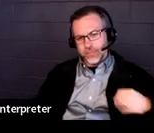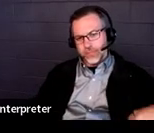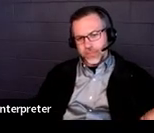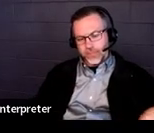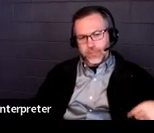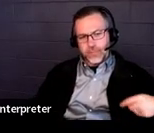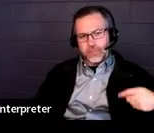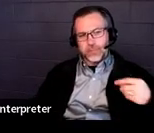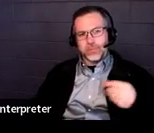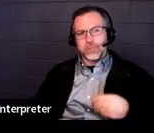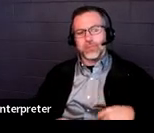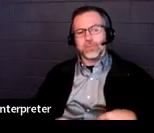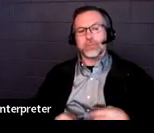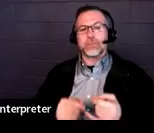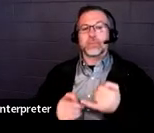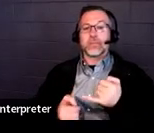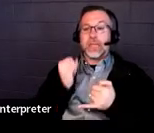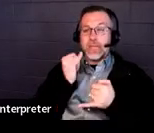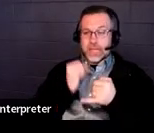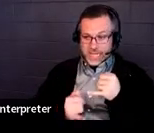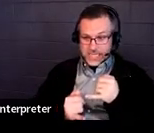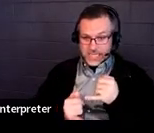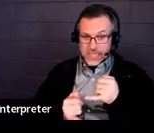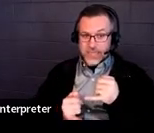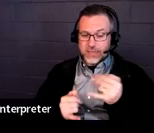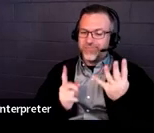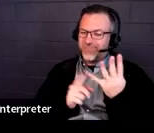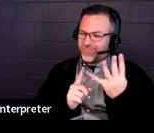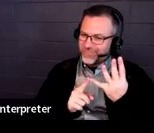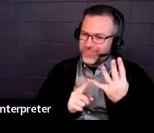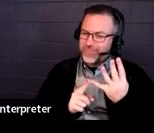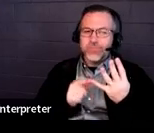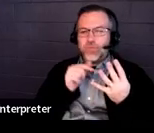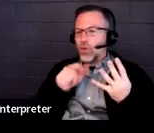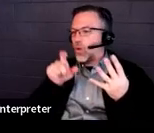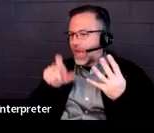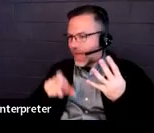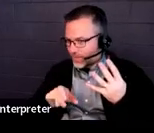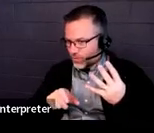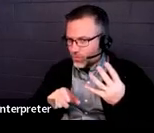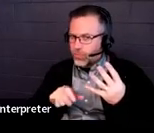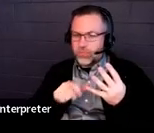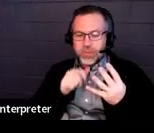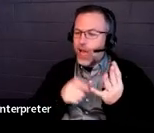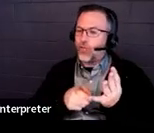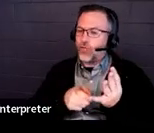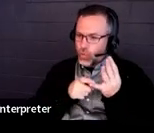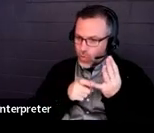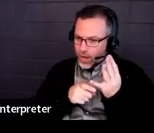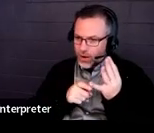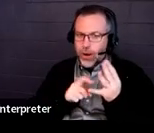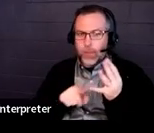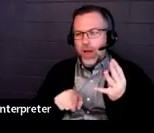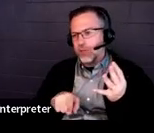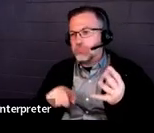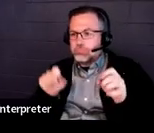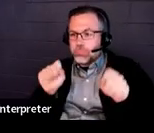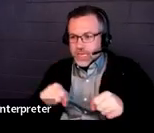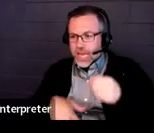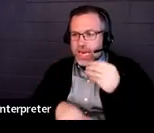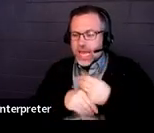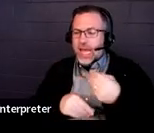And then finally, and this one is optional, as it states directly on the form, are the independent living skills.